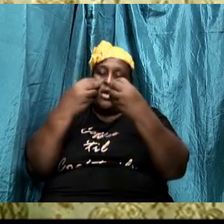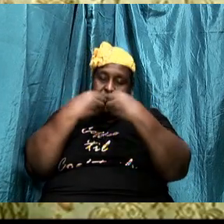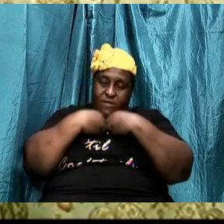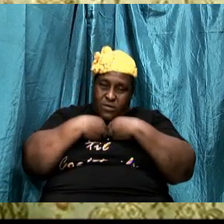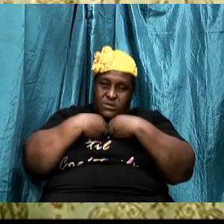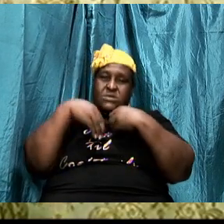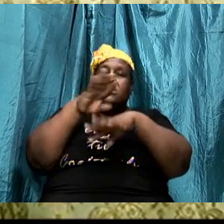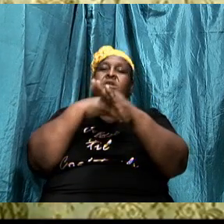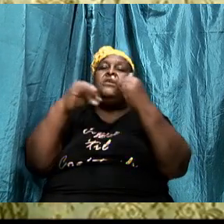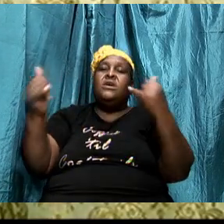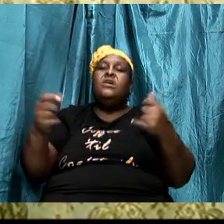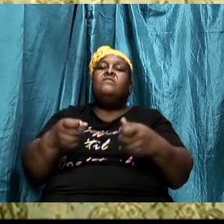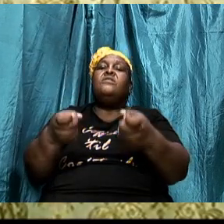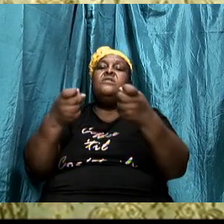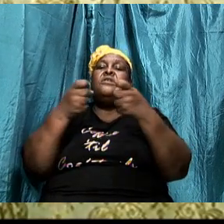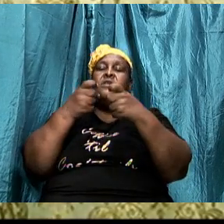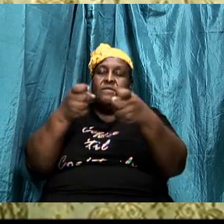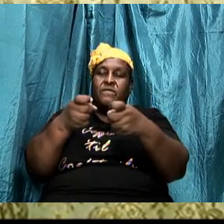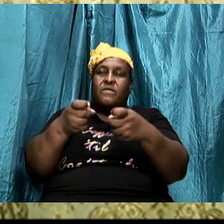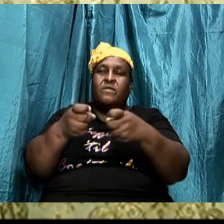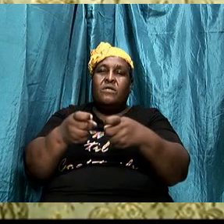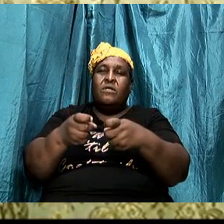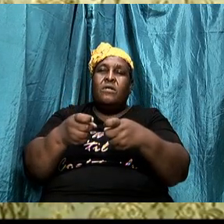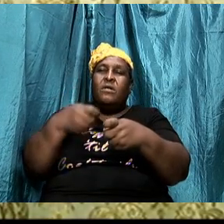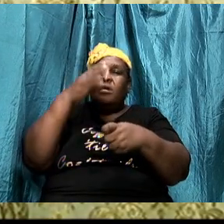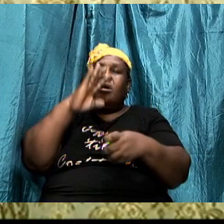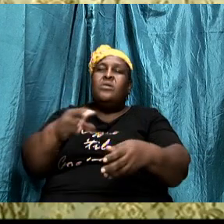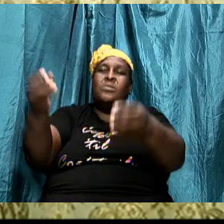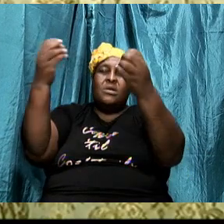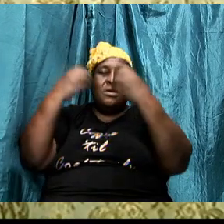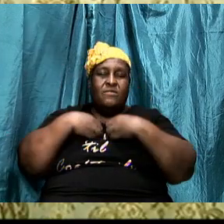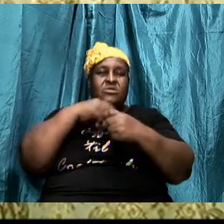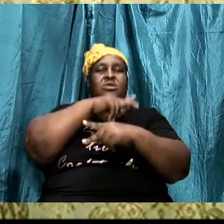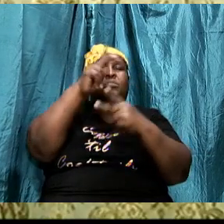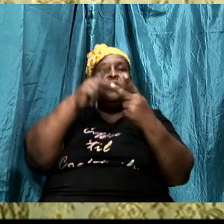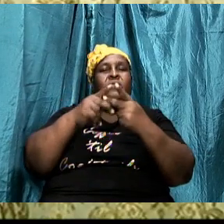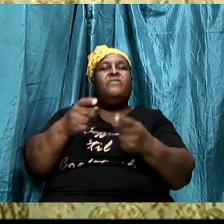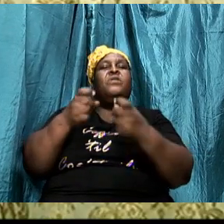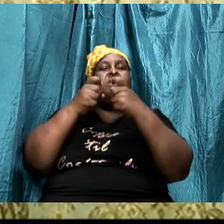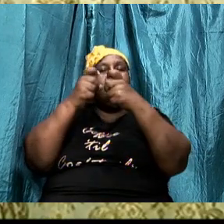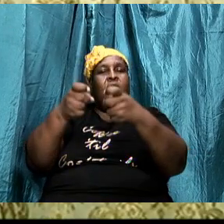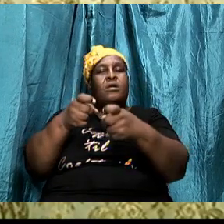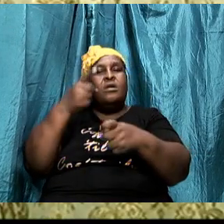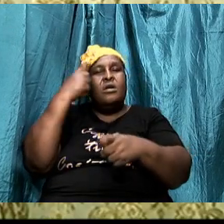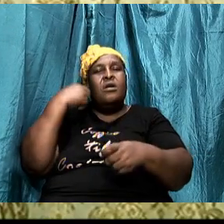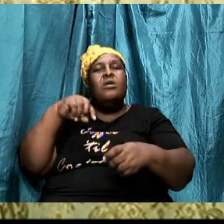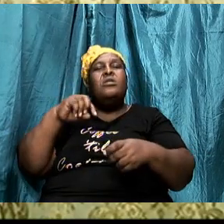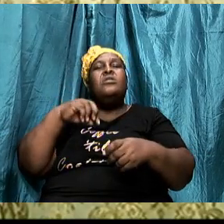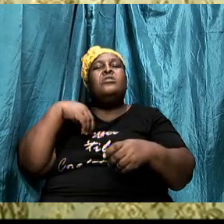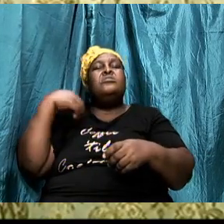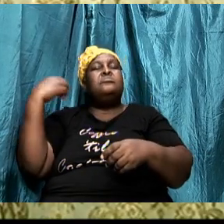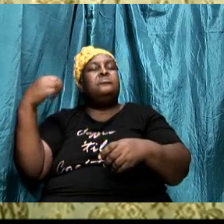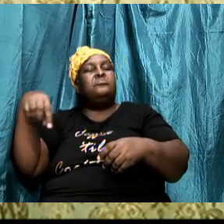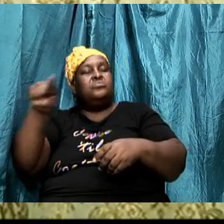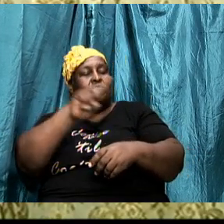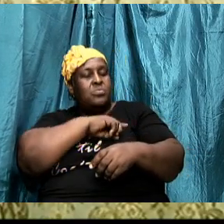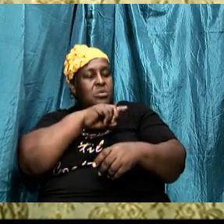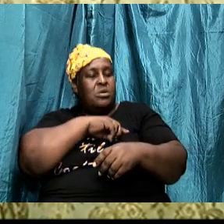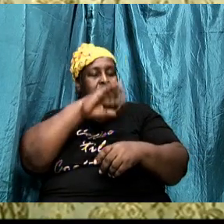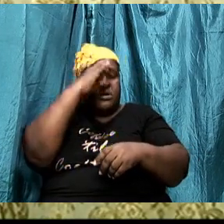heavenly gifts he will give us the hurtly gifts because we are hearers of him